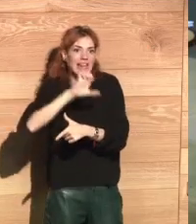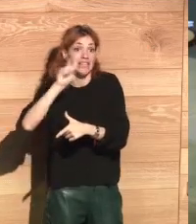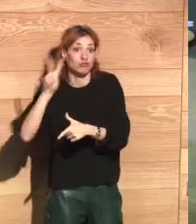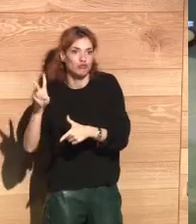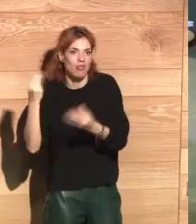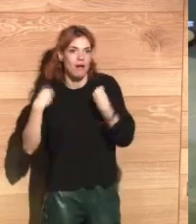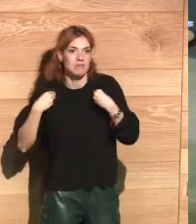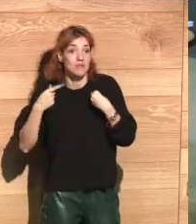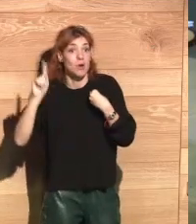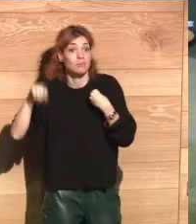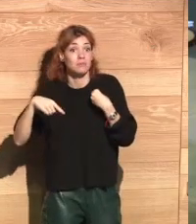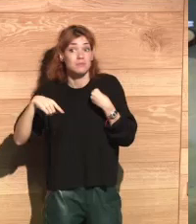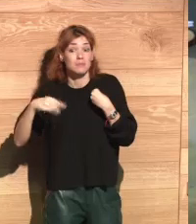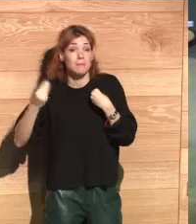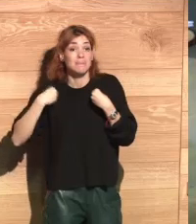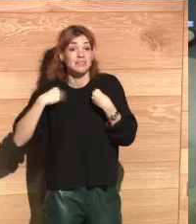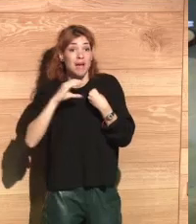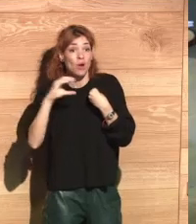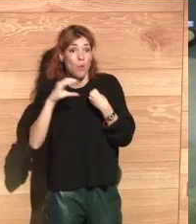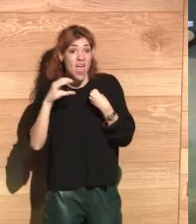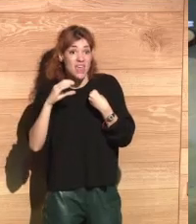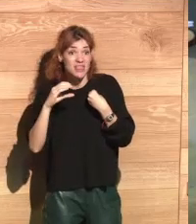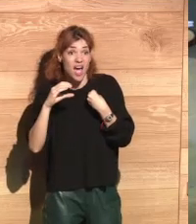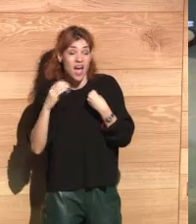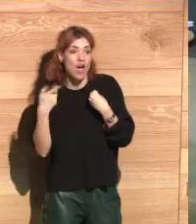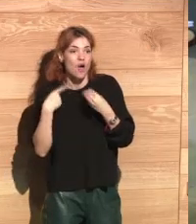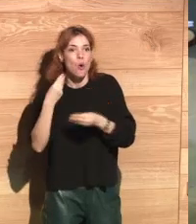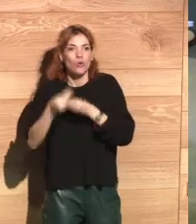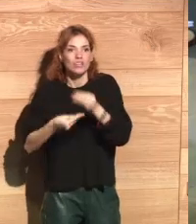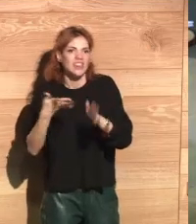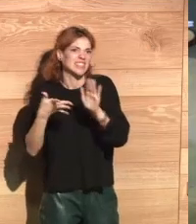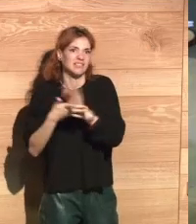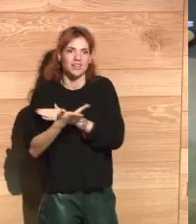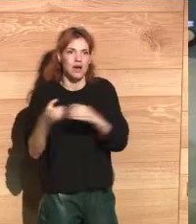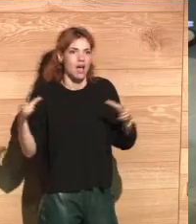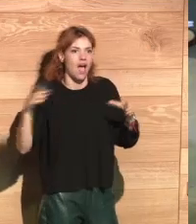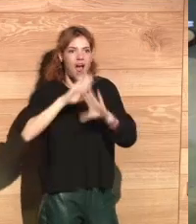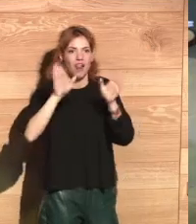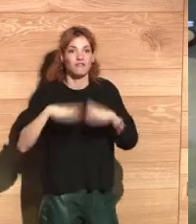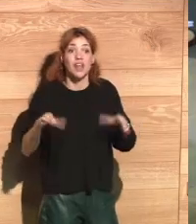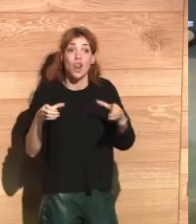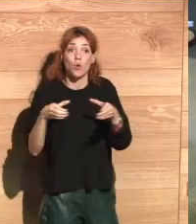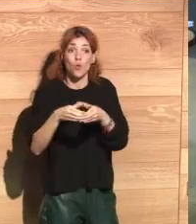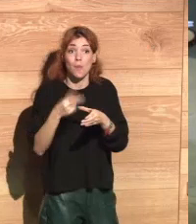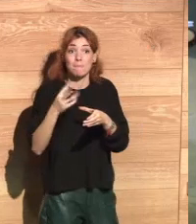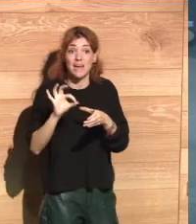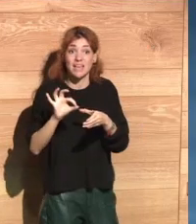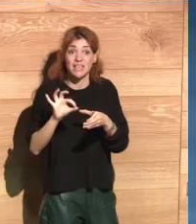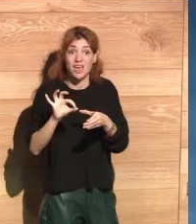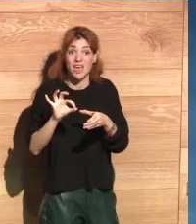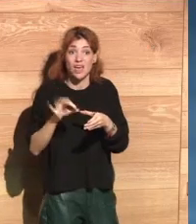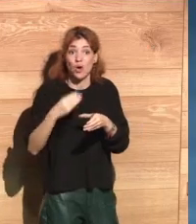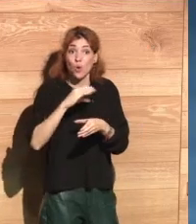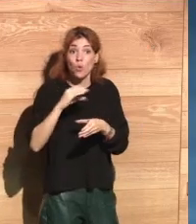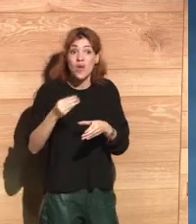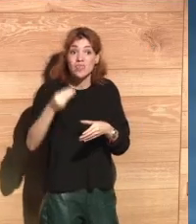in the United States that starts using the same account. And you see groups of 20 people who are changing and are using